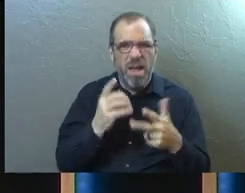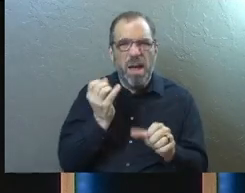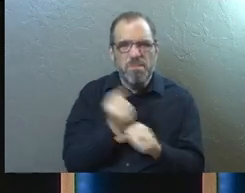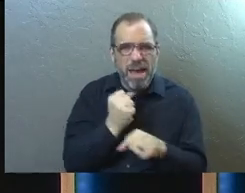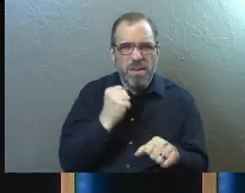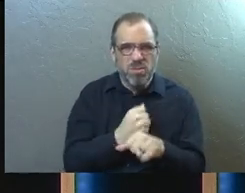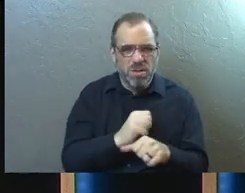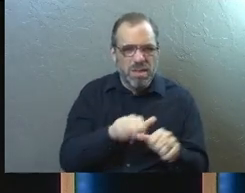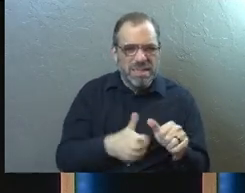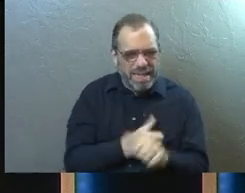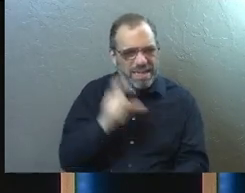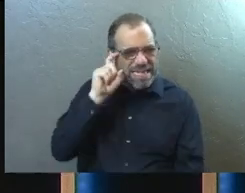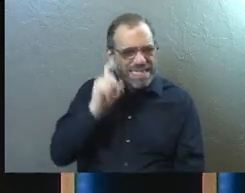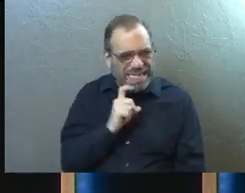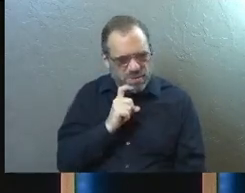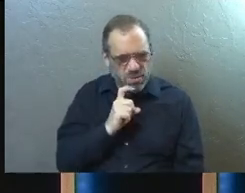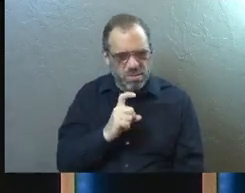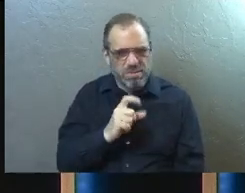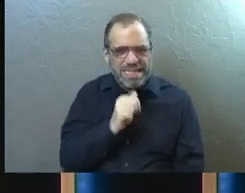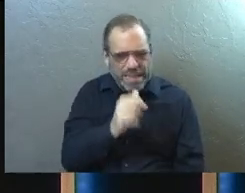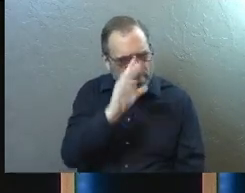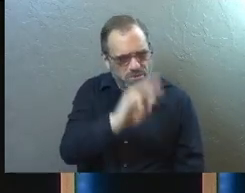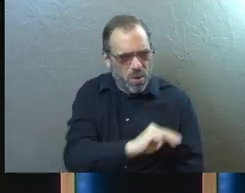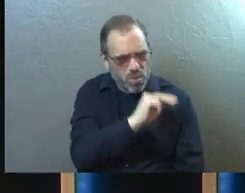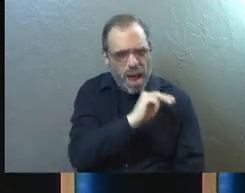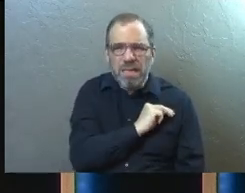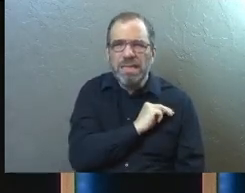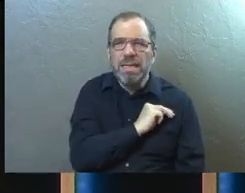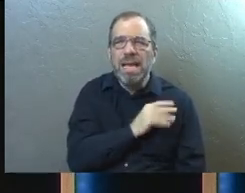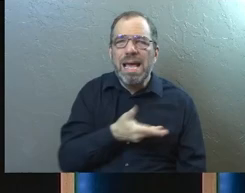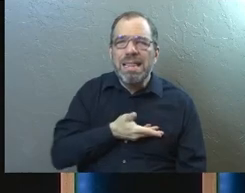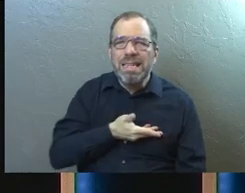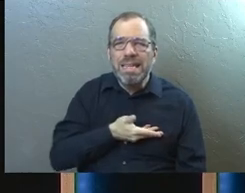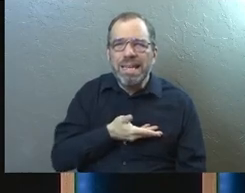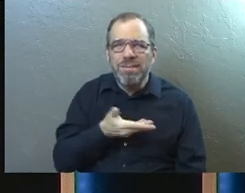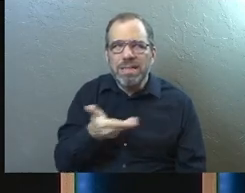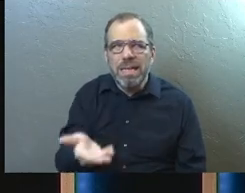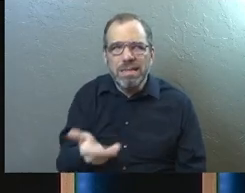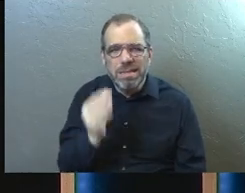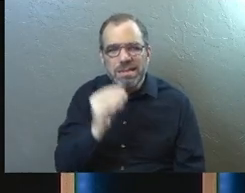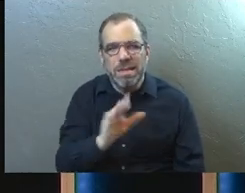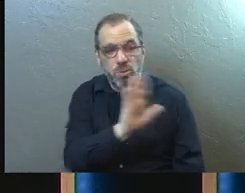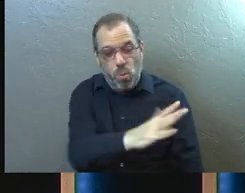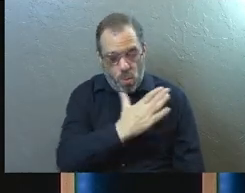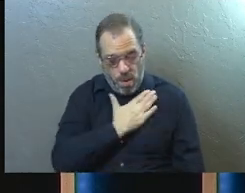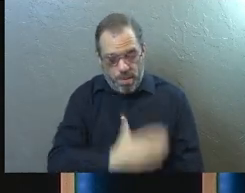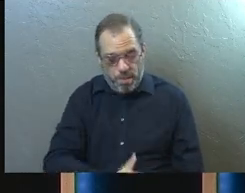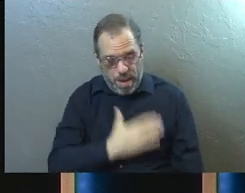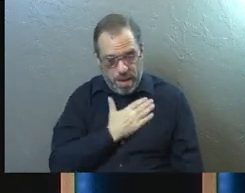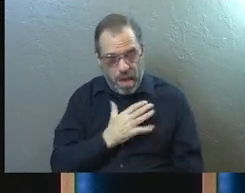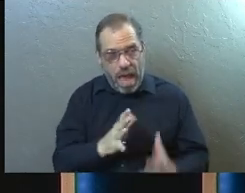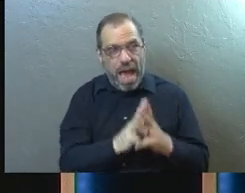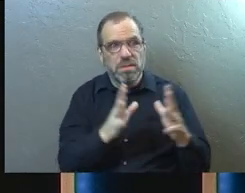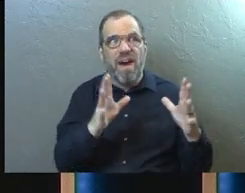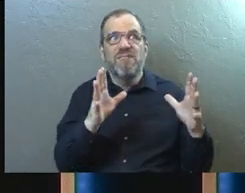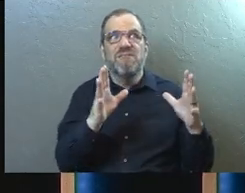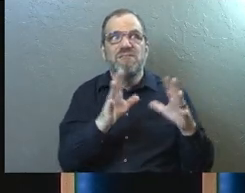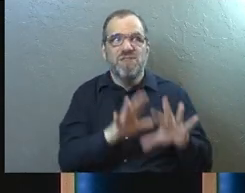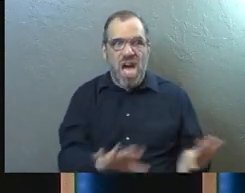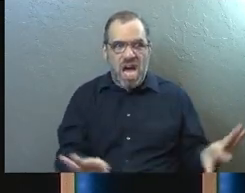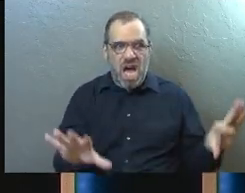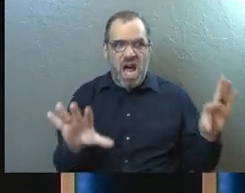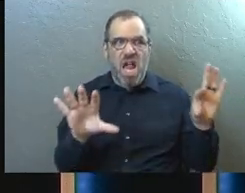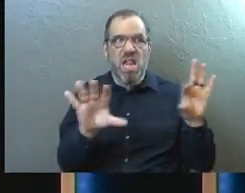you abstain from sexual immorality. I think it's the invitation and the teaching of your body has tremendous value.